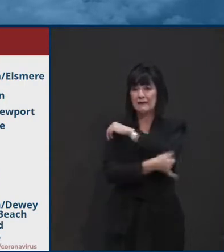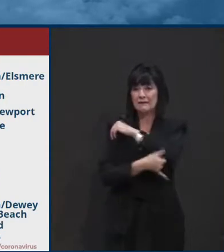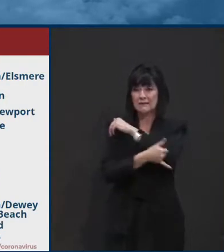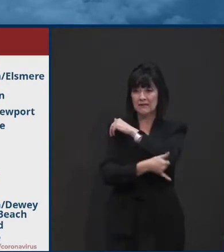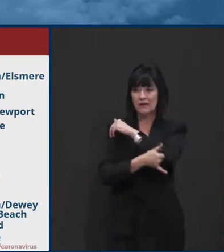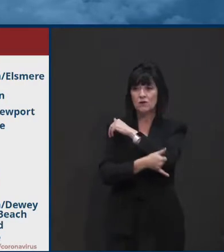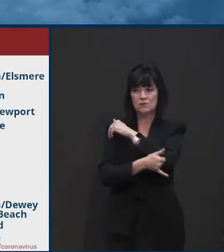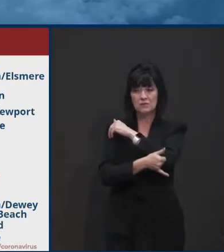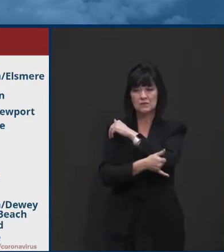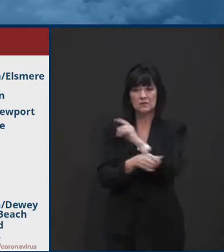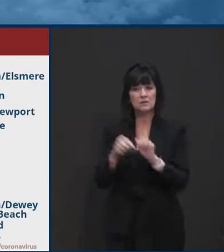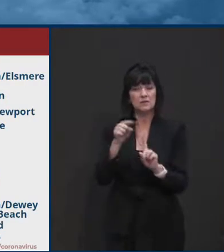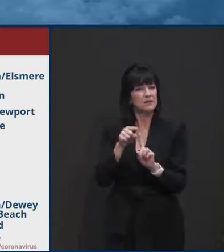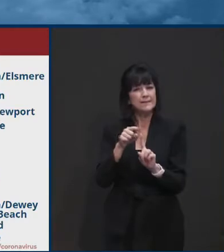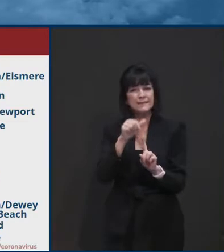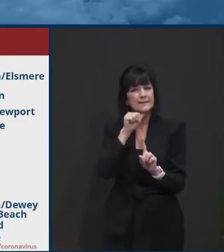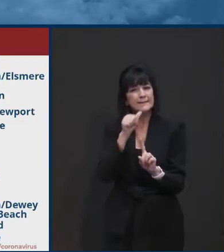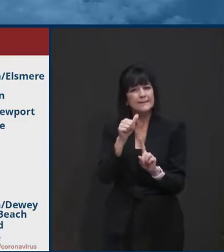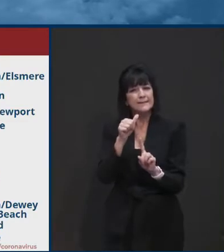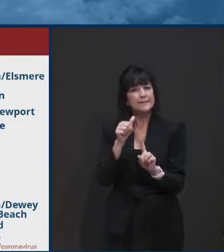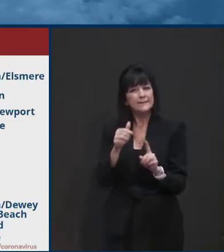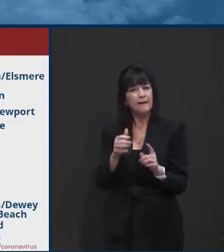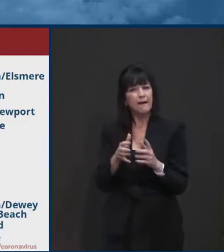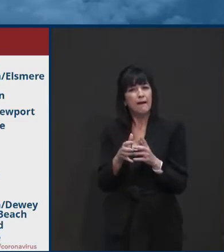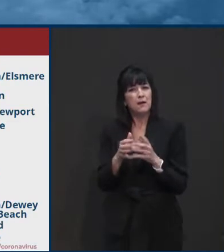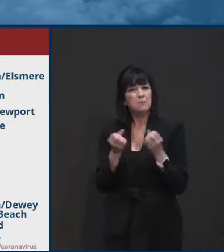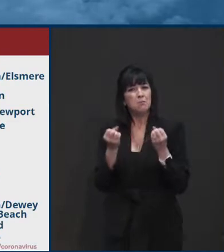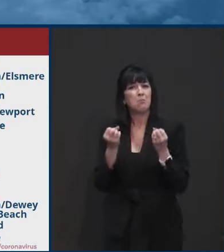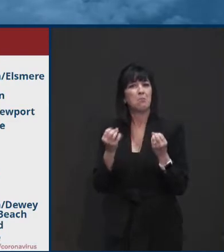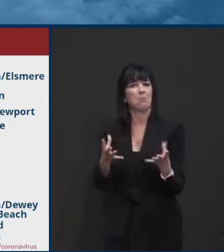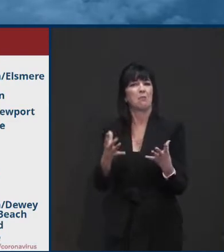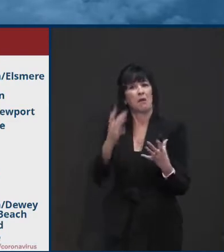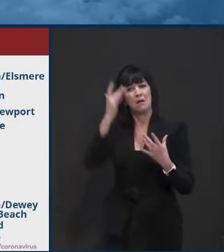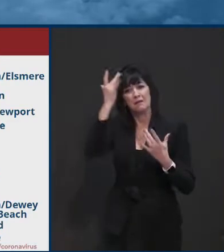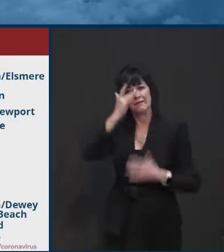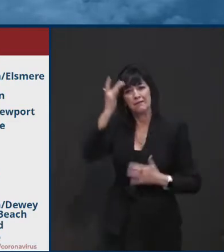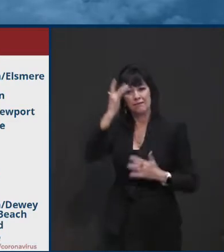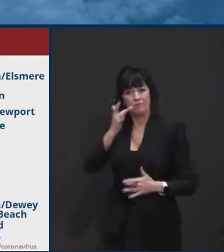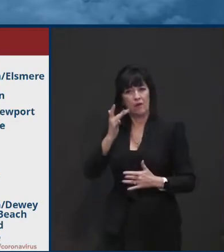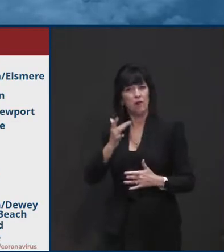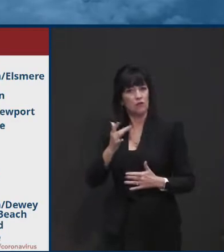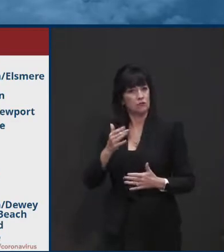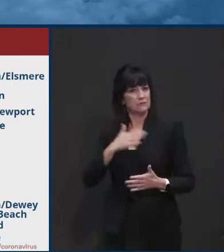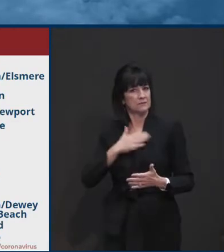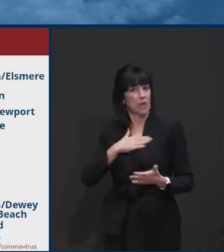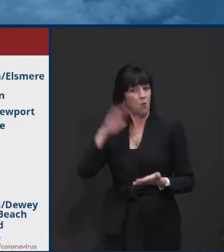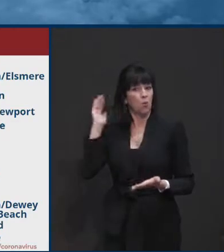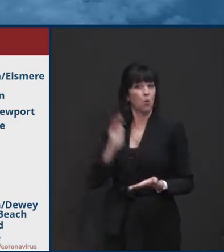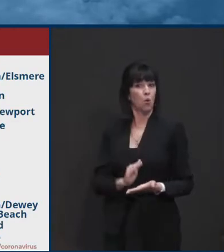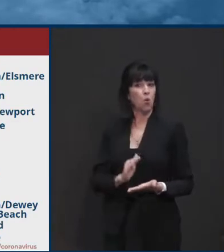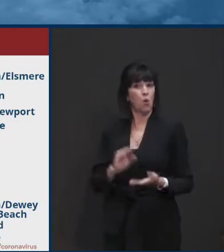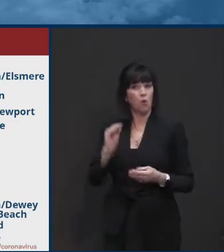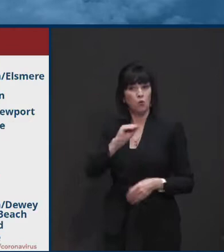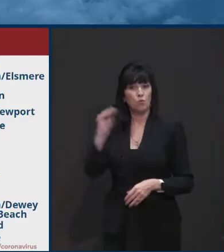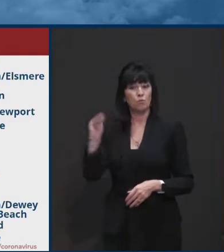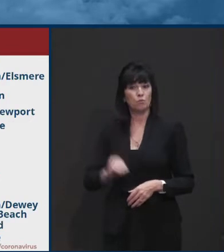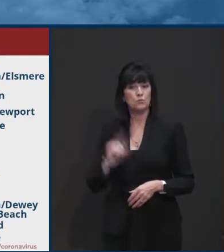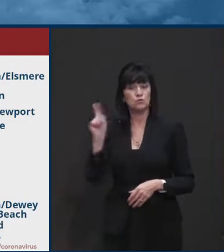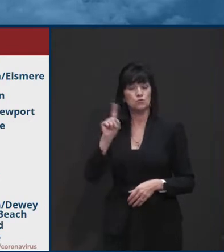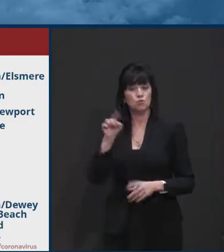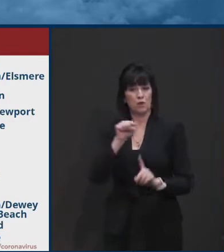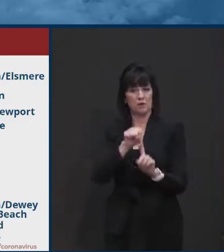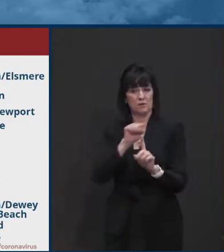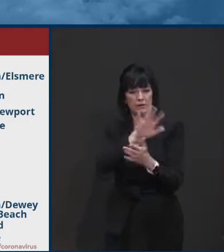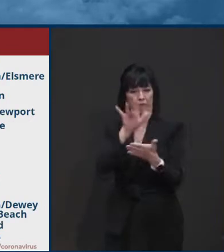had as much viral activity. We, we've also in general had our lowest testing rates in, uh, in Kent County,